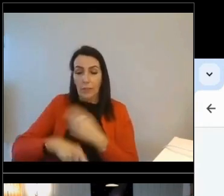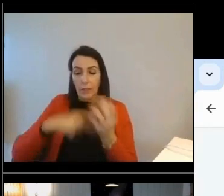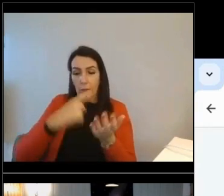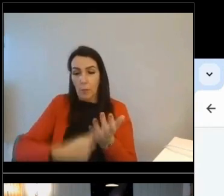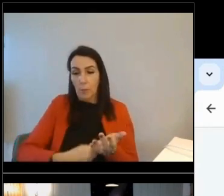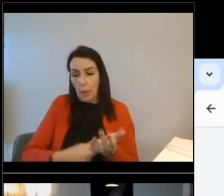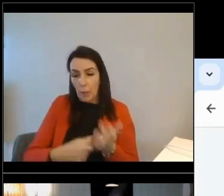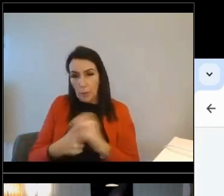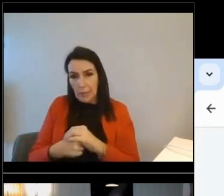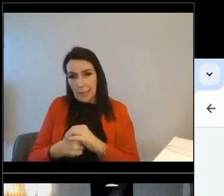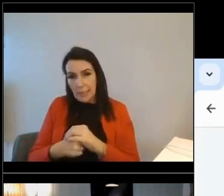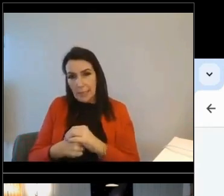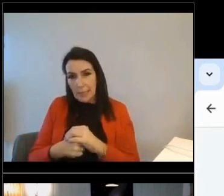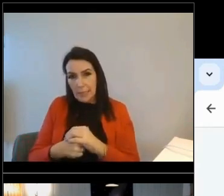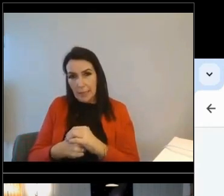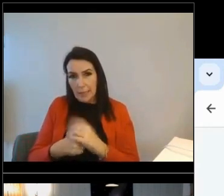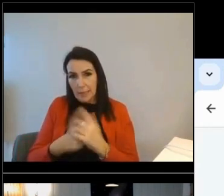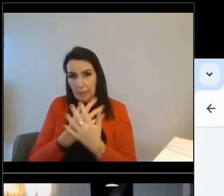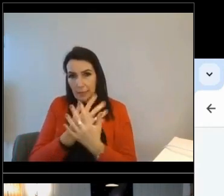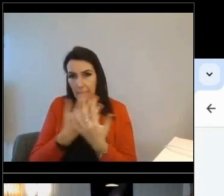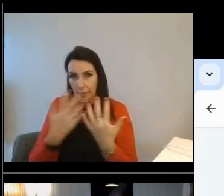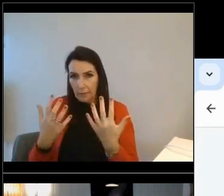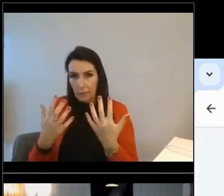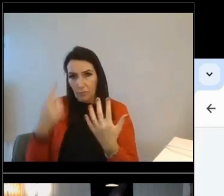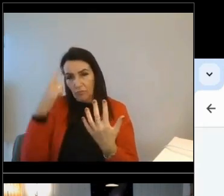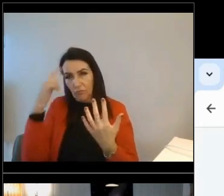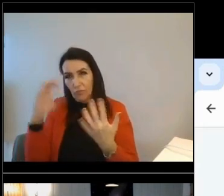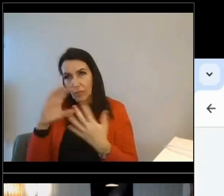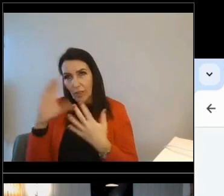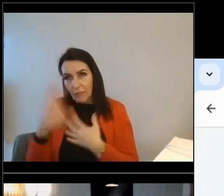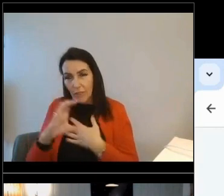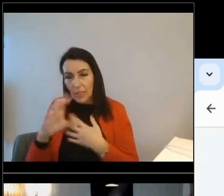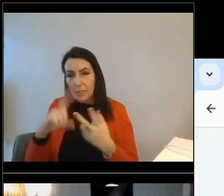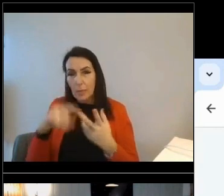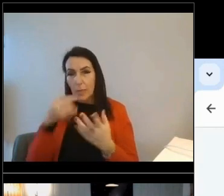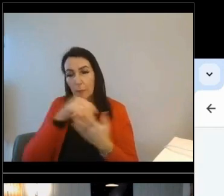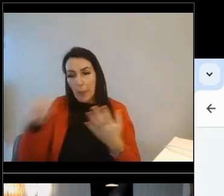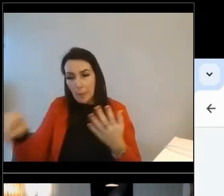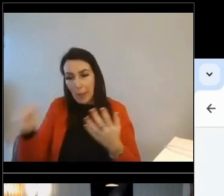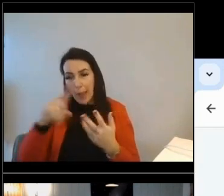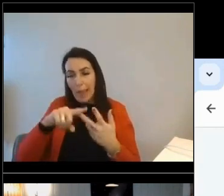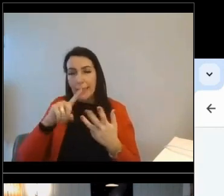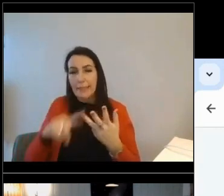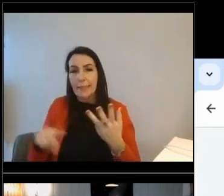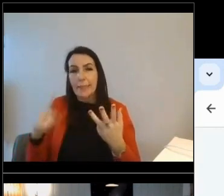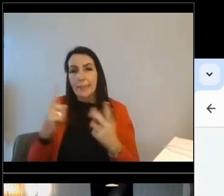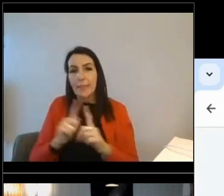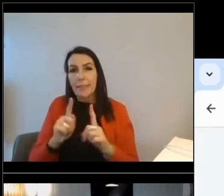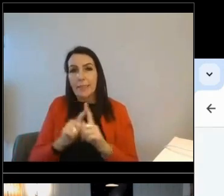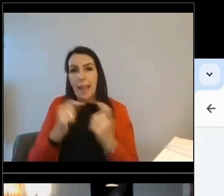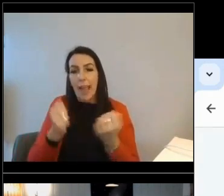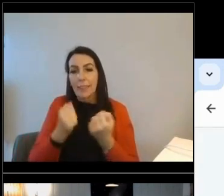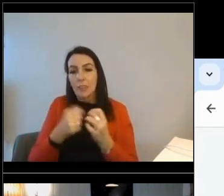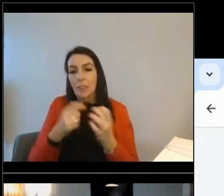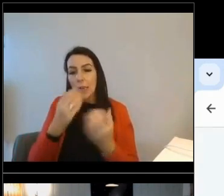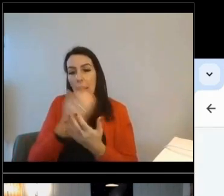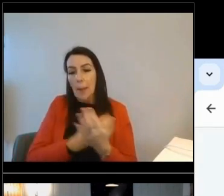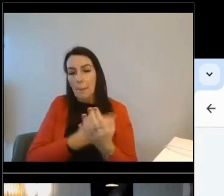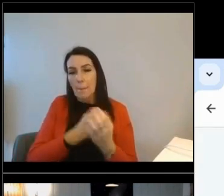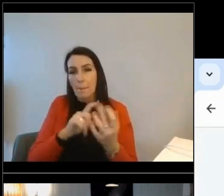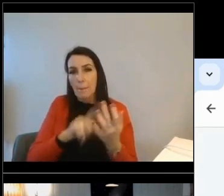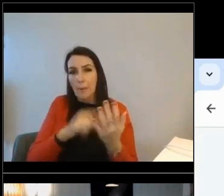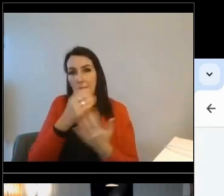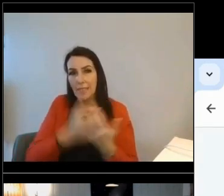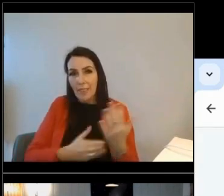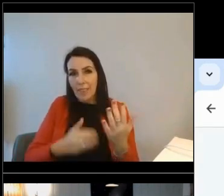And it obviously ranges in terms of investment, in terms of payback, you know, things like energy bill savings, but also carbon savings,